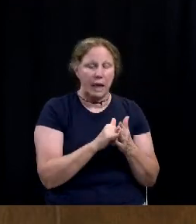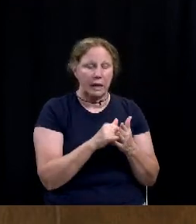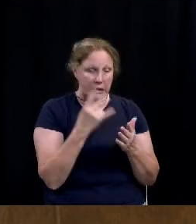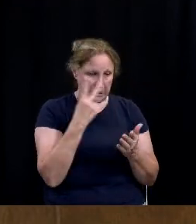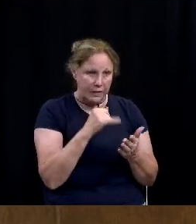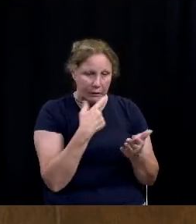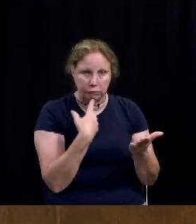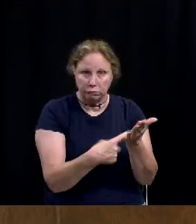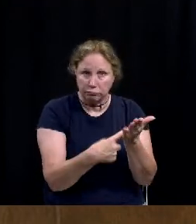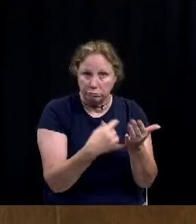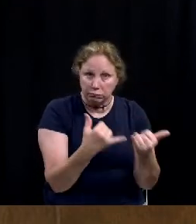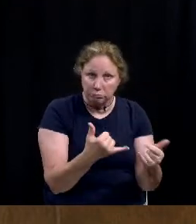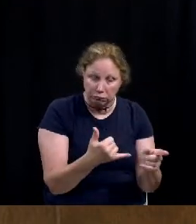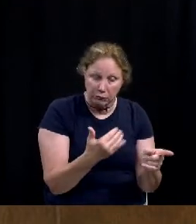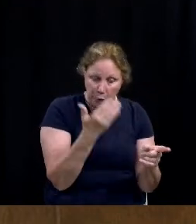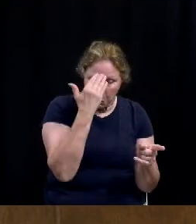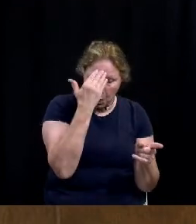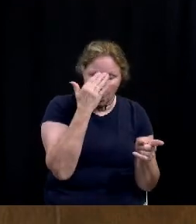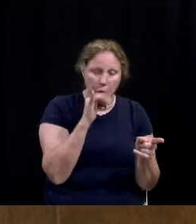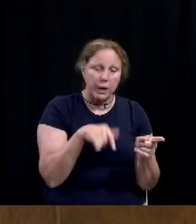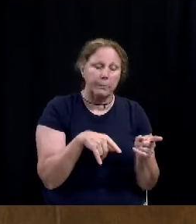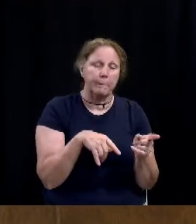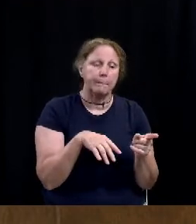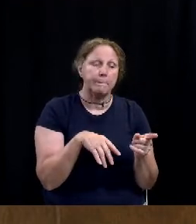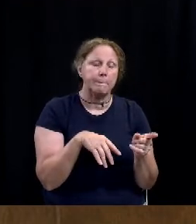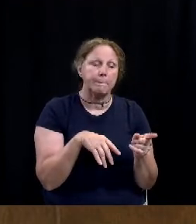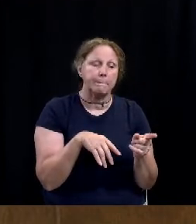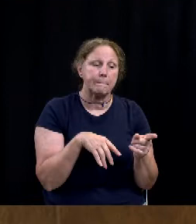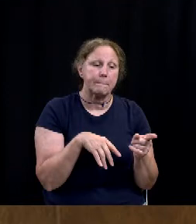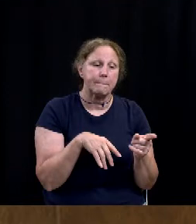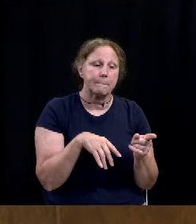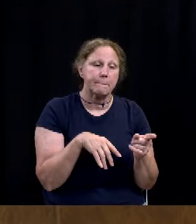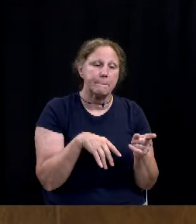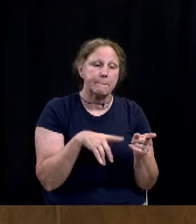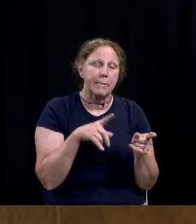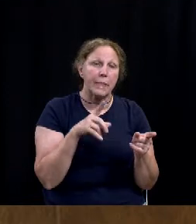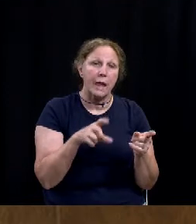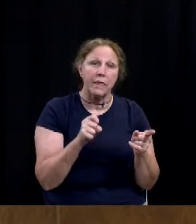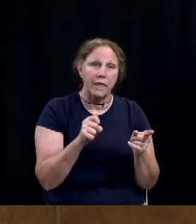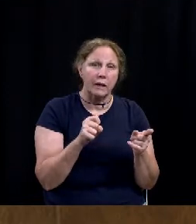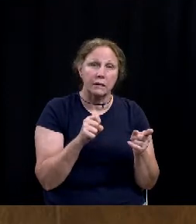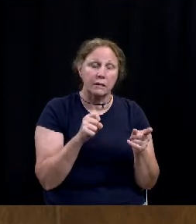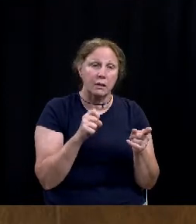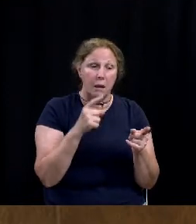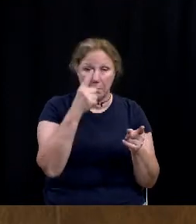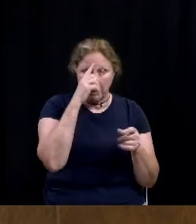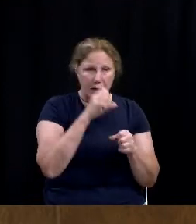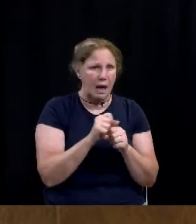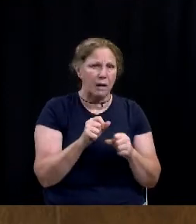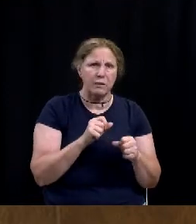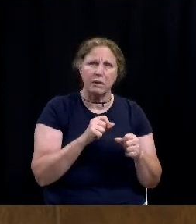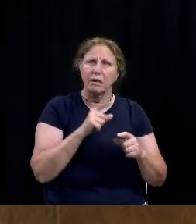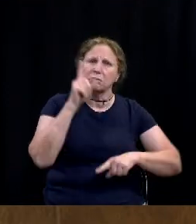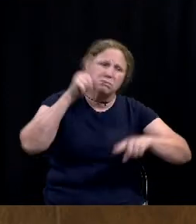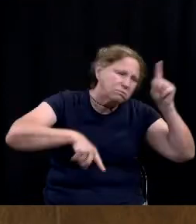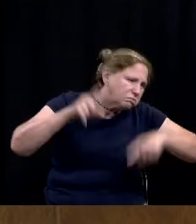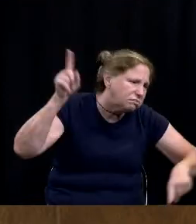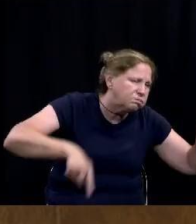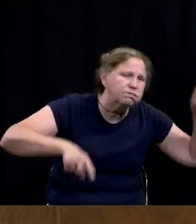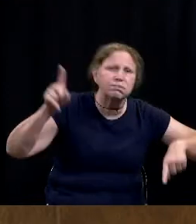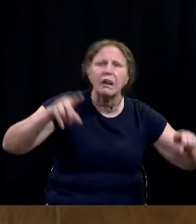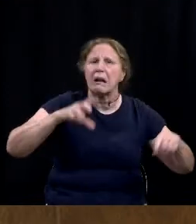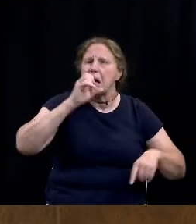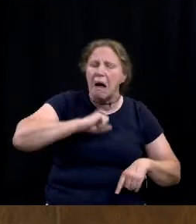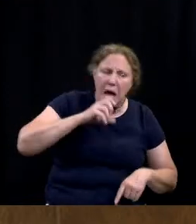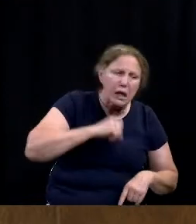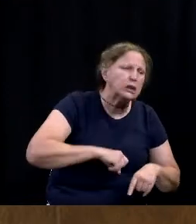it realizing that this crosses all generations all ethnicities all genders all age groups